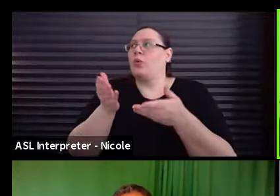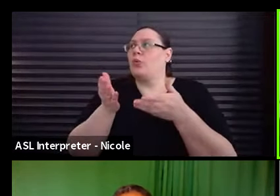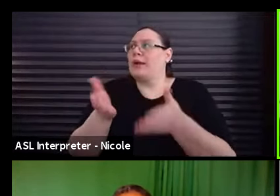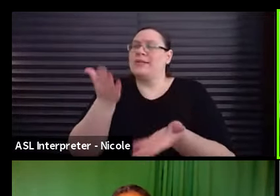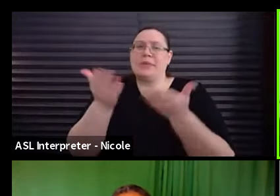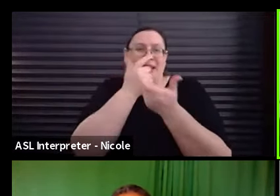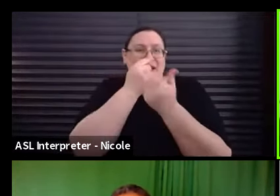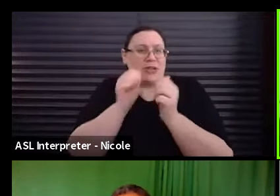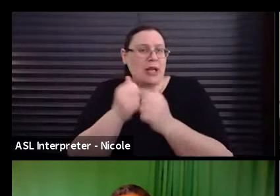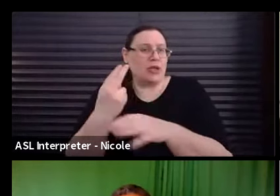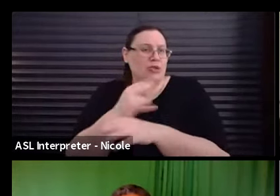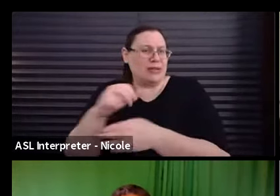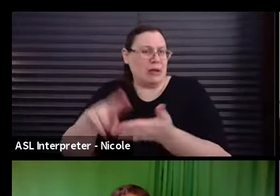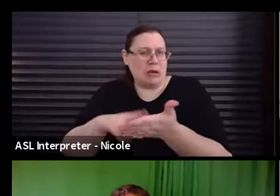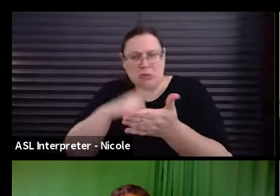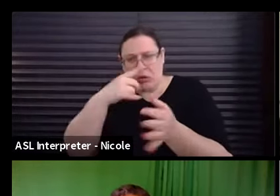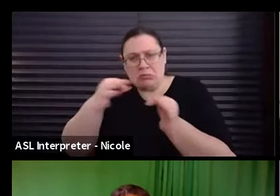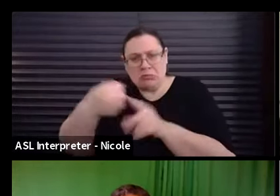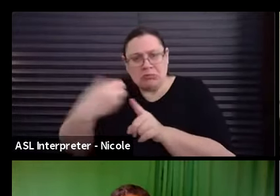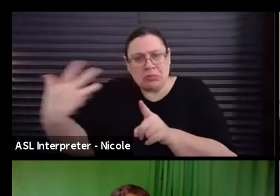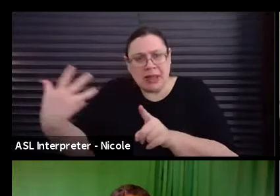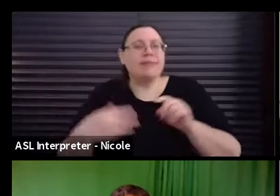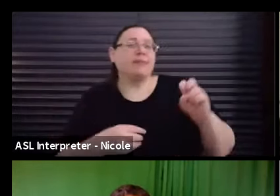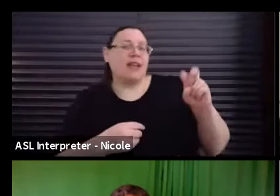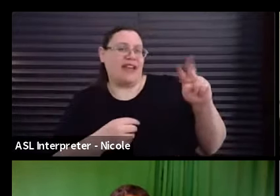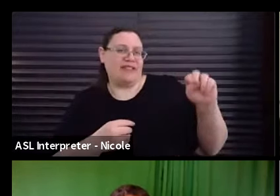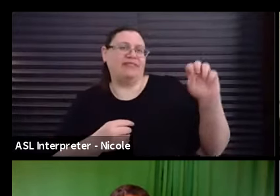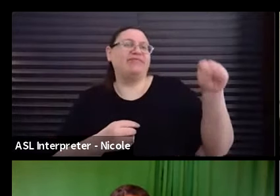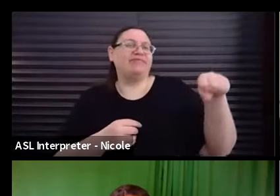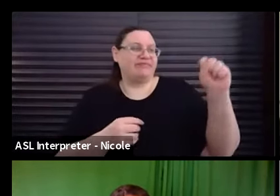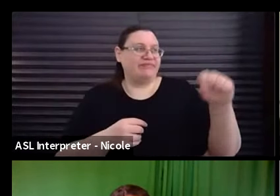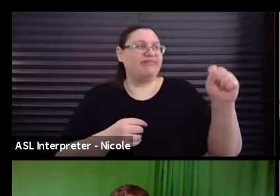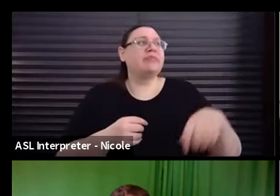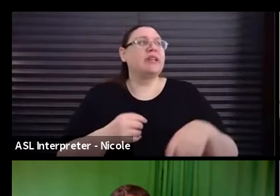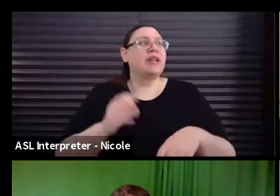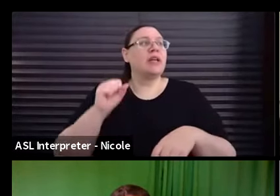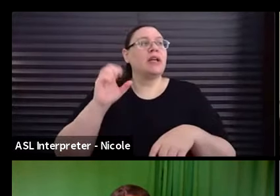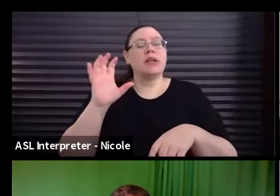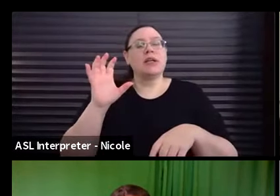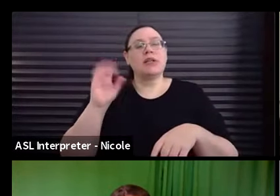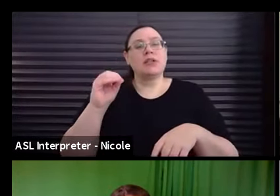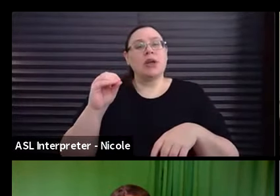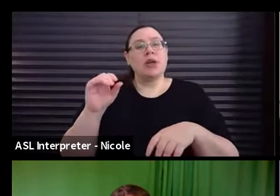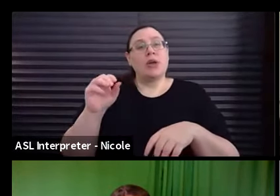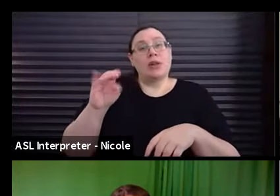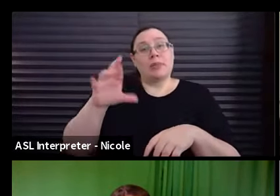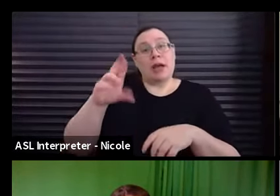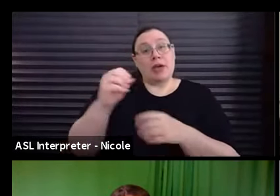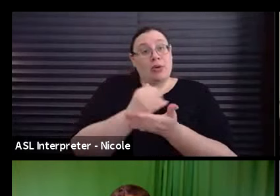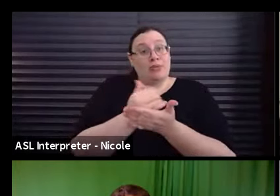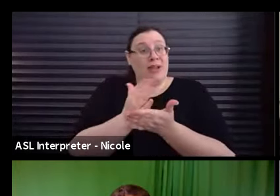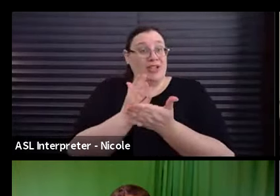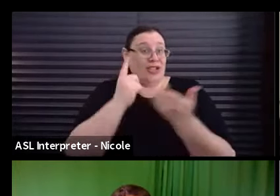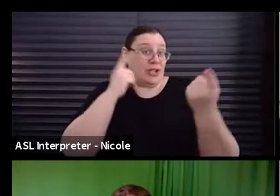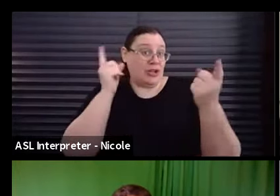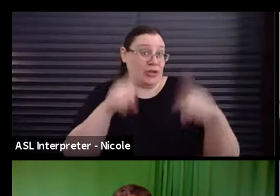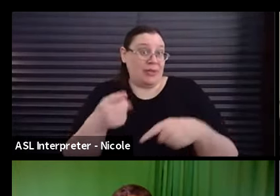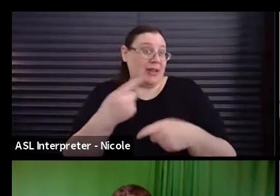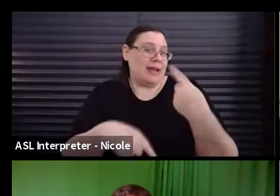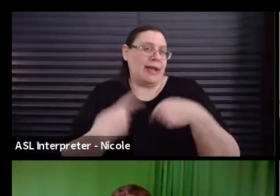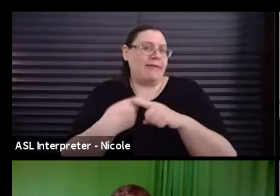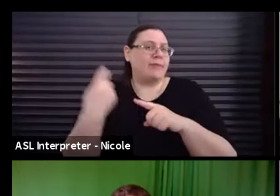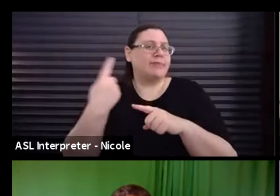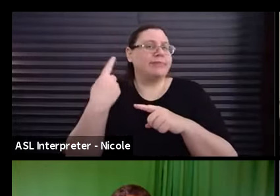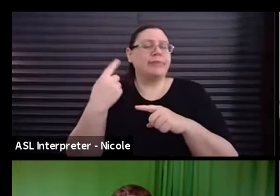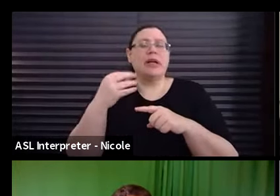use this contract? Yeah. I mean, so this micro budget agreement sort of came out of something from